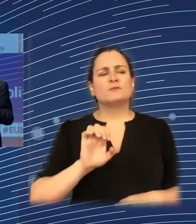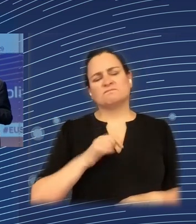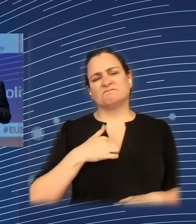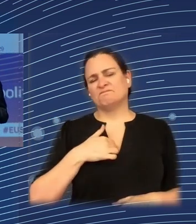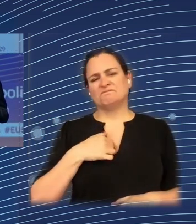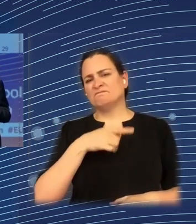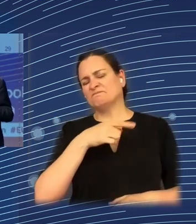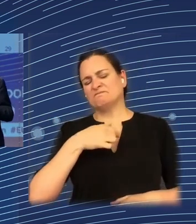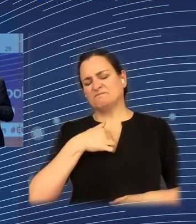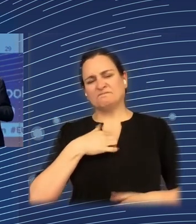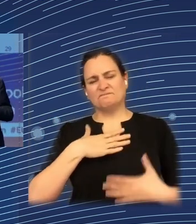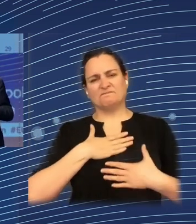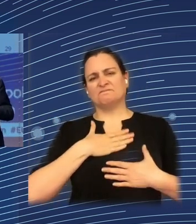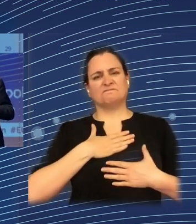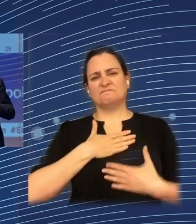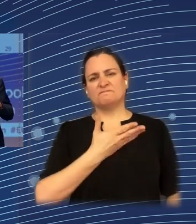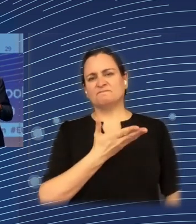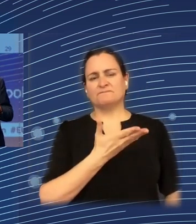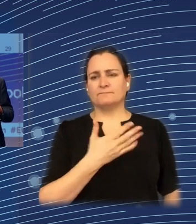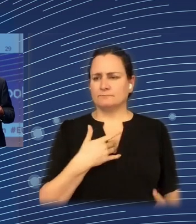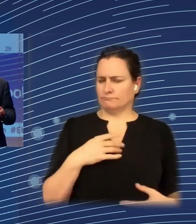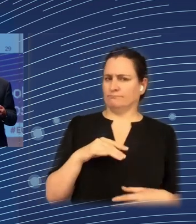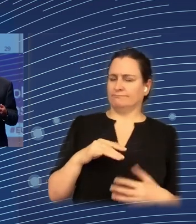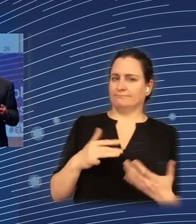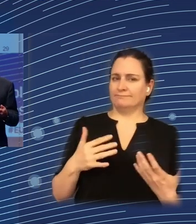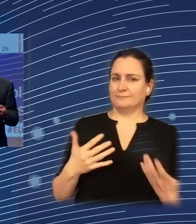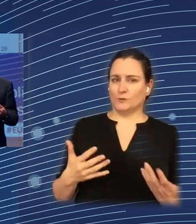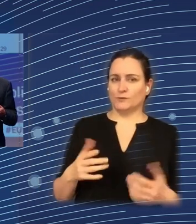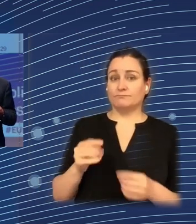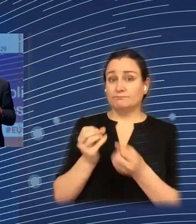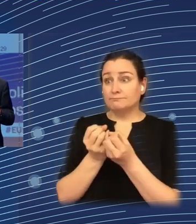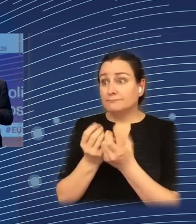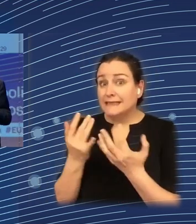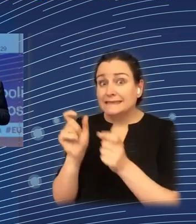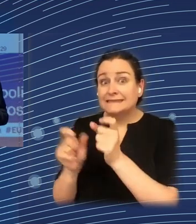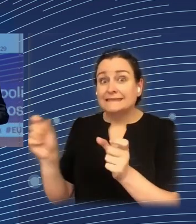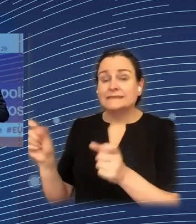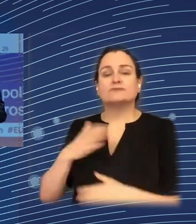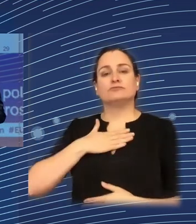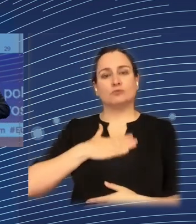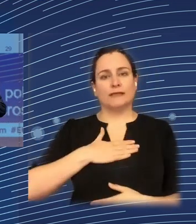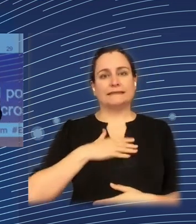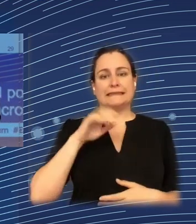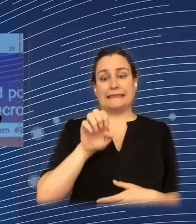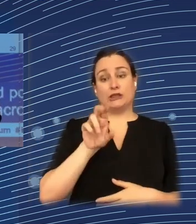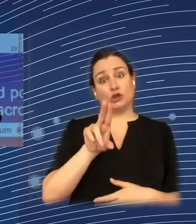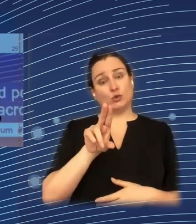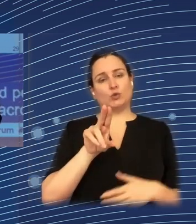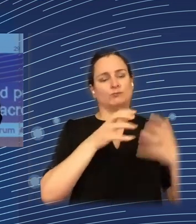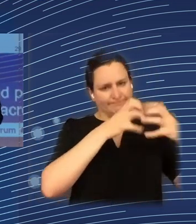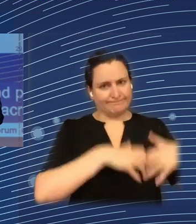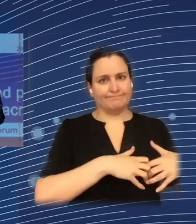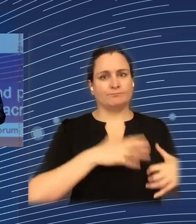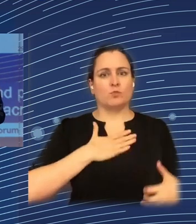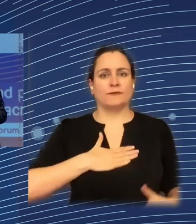of parties that either won the total demise of the European Union or getting rid of some of the